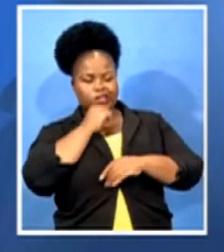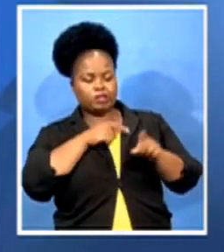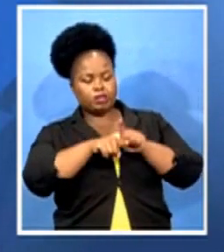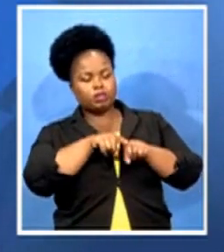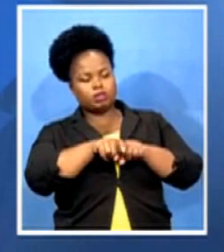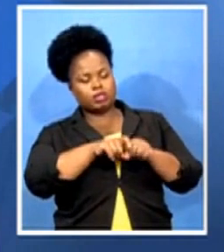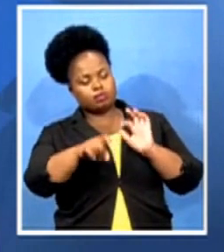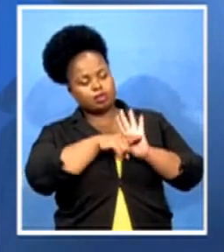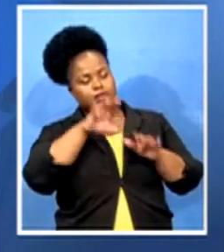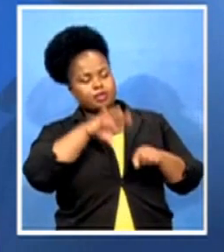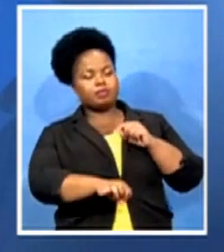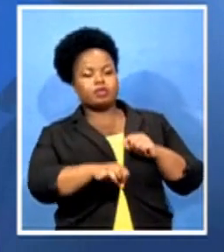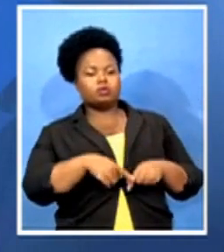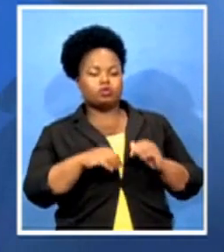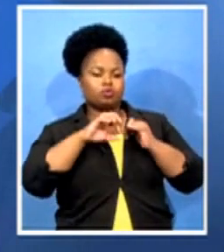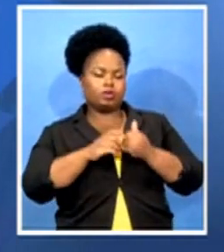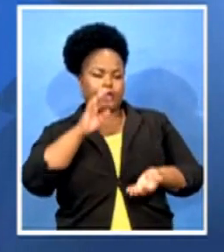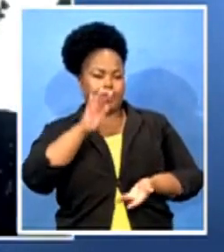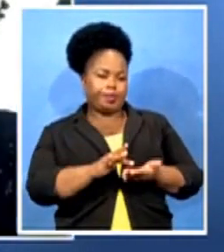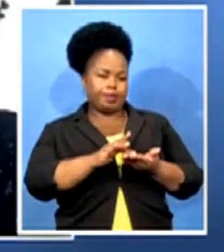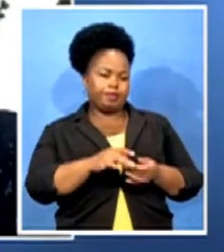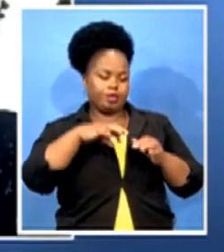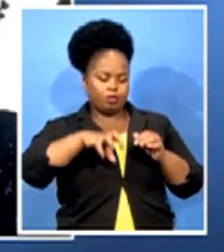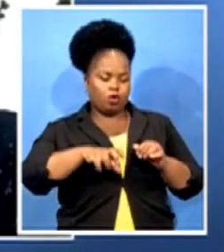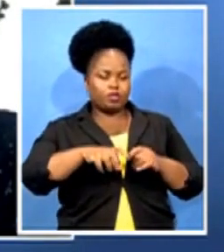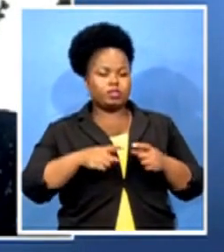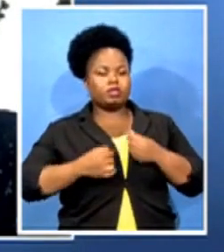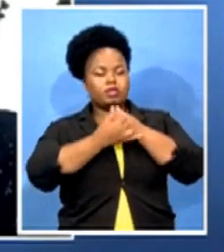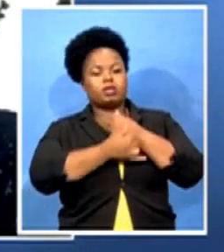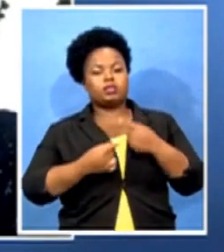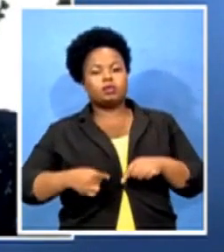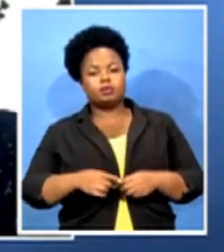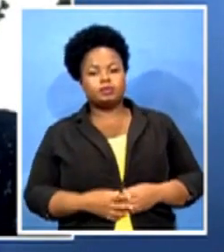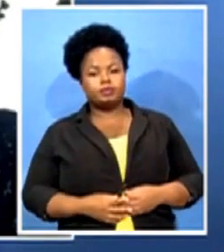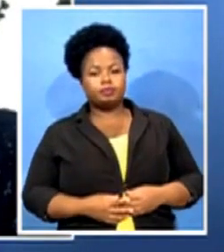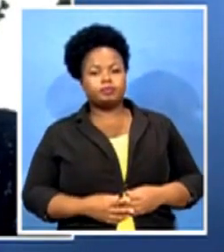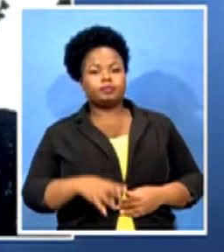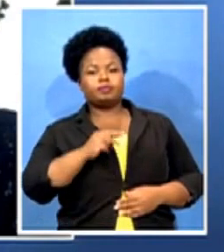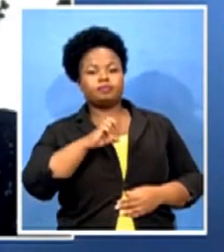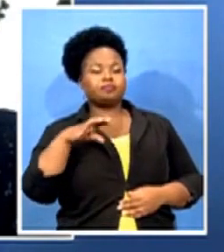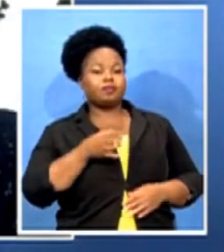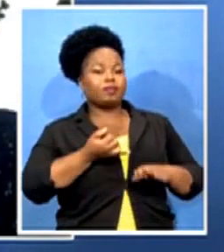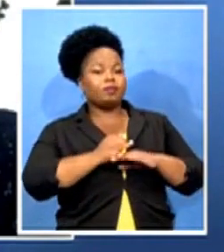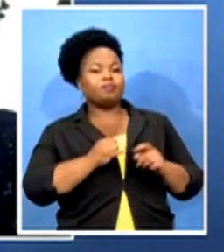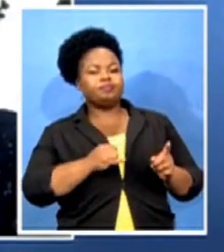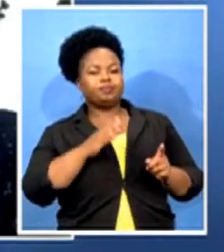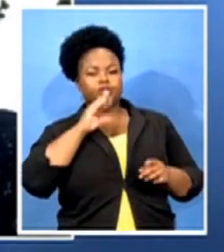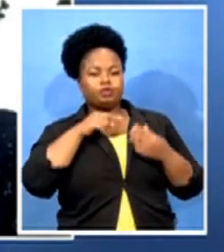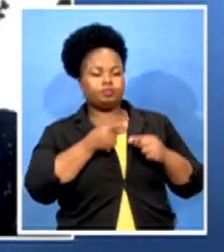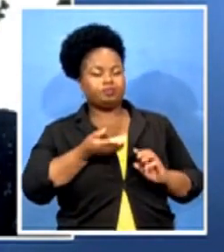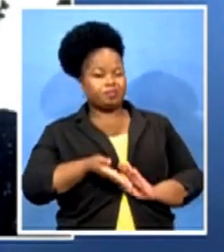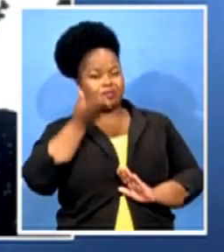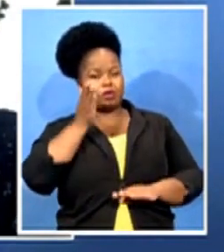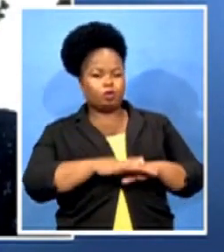into our province and our country. Okay. Emisi, earlier on you spoke about the high number of cases that the province is currently